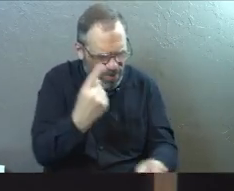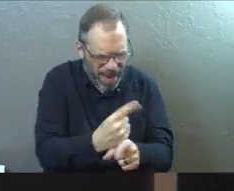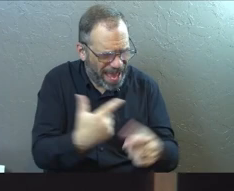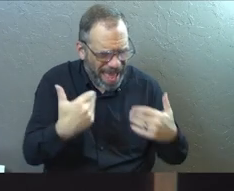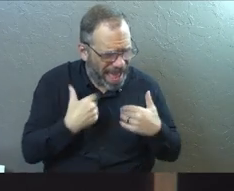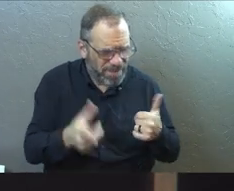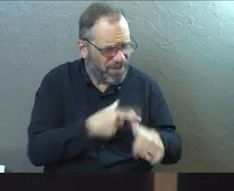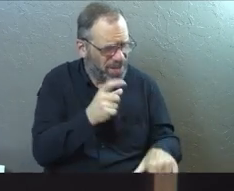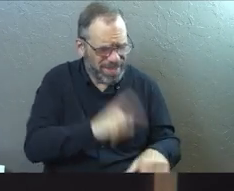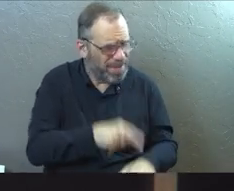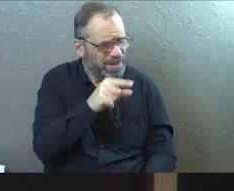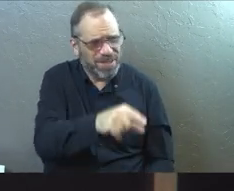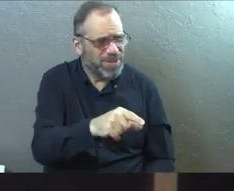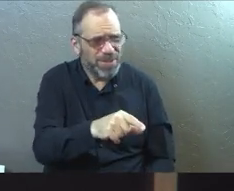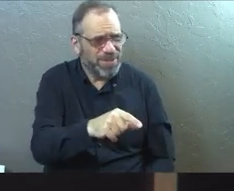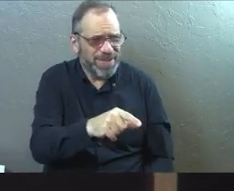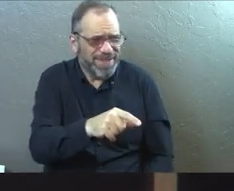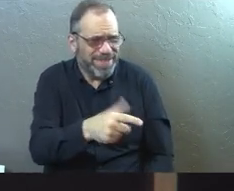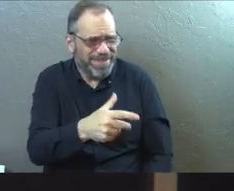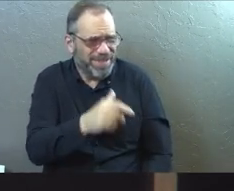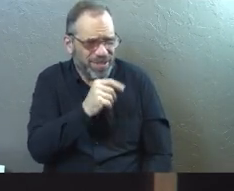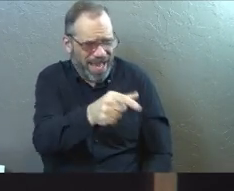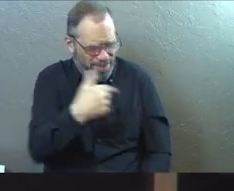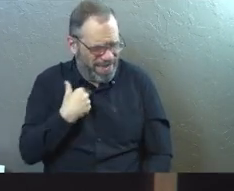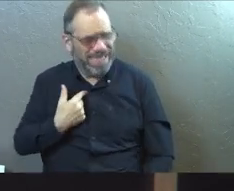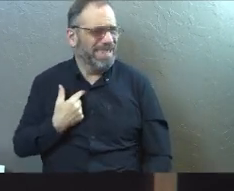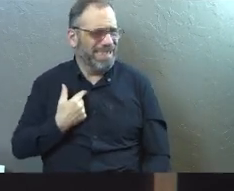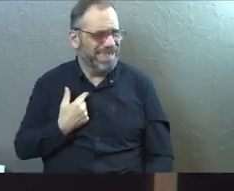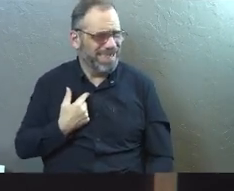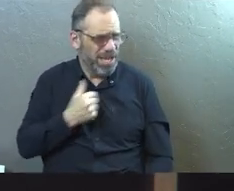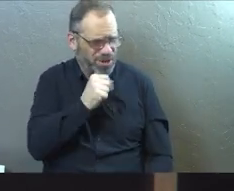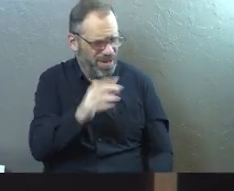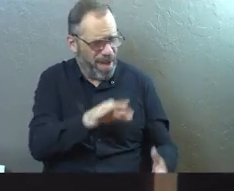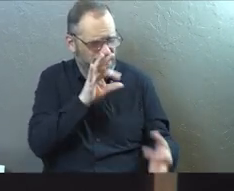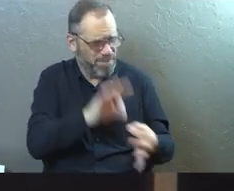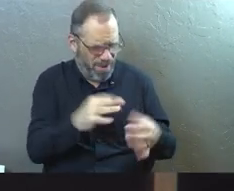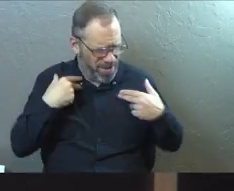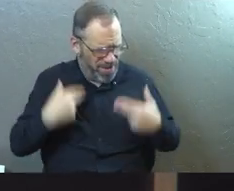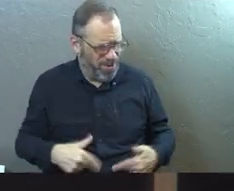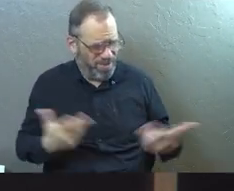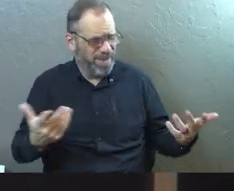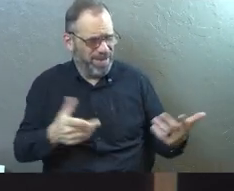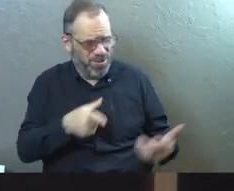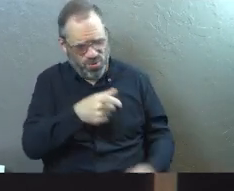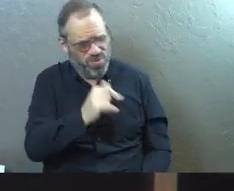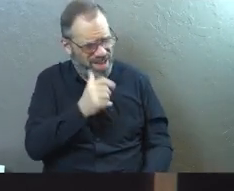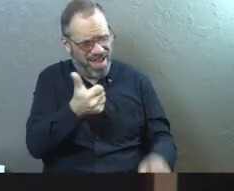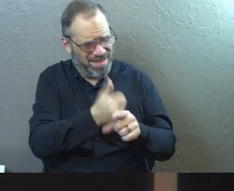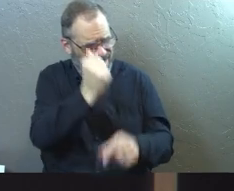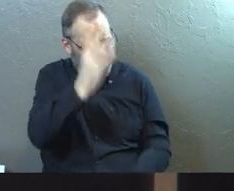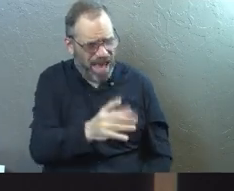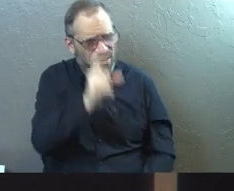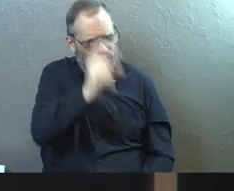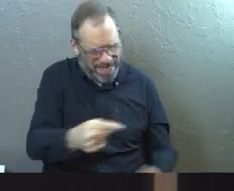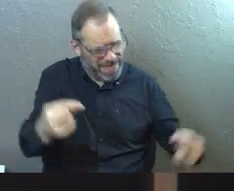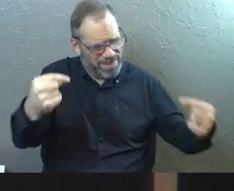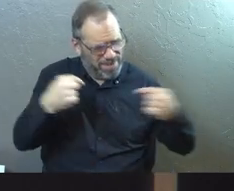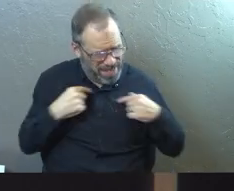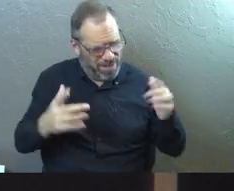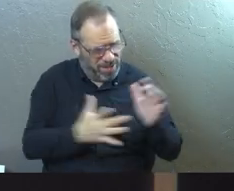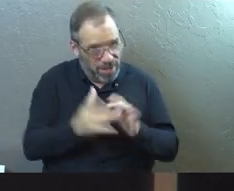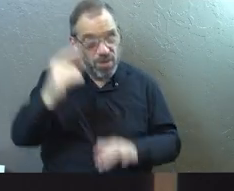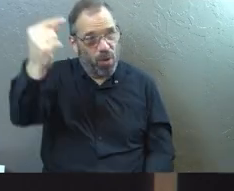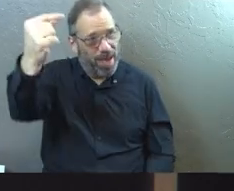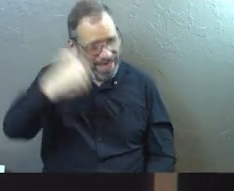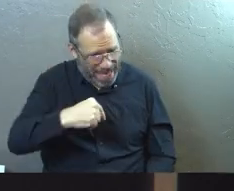wouldn't have got it right because you are not me. You are imperfect human beings. You are not God himself. You needed me. So